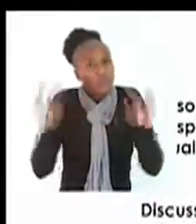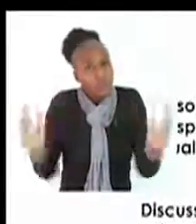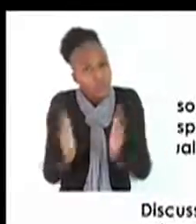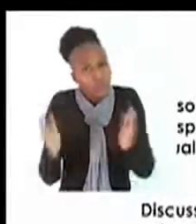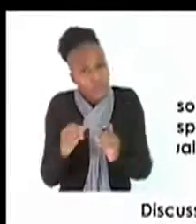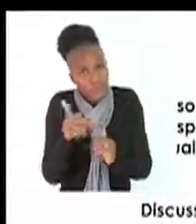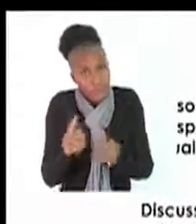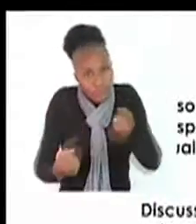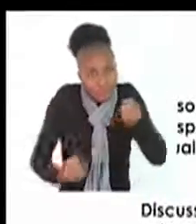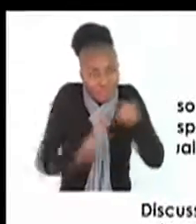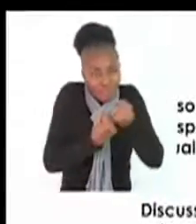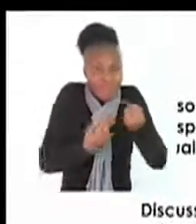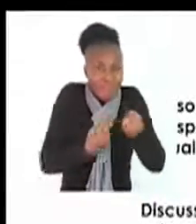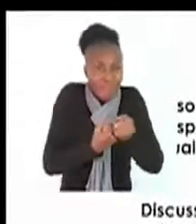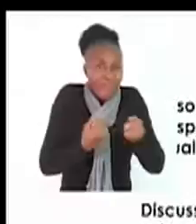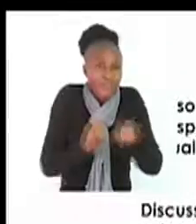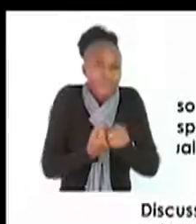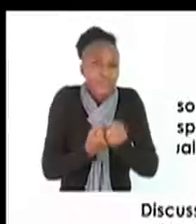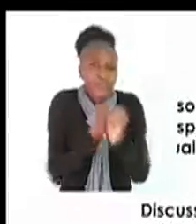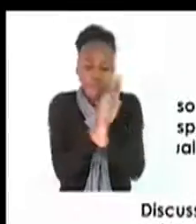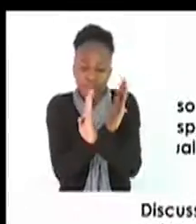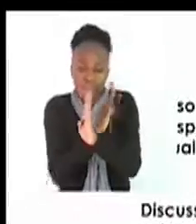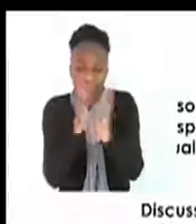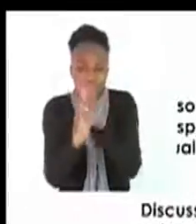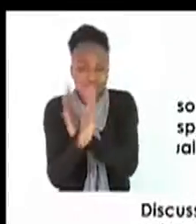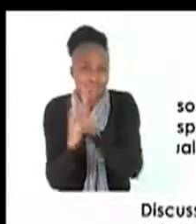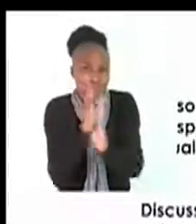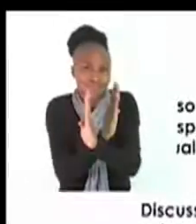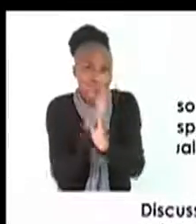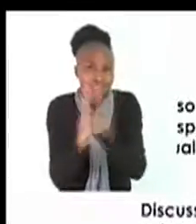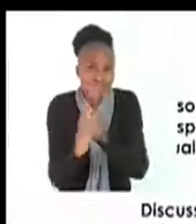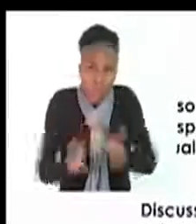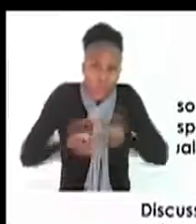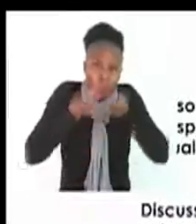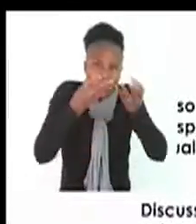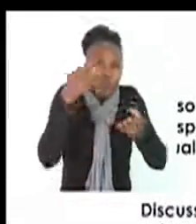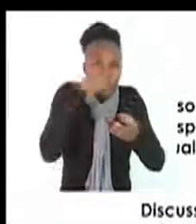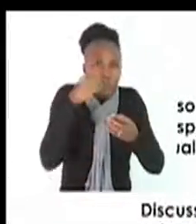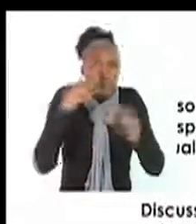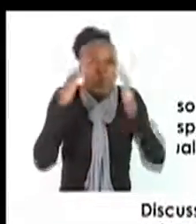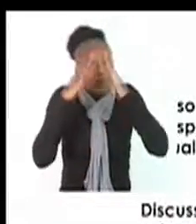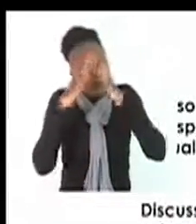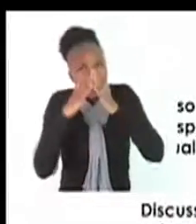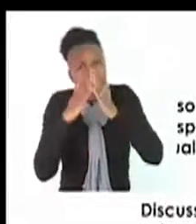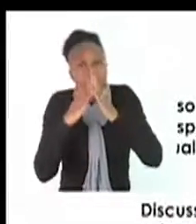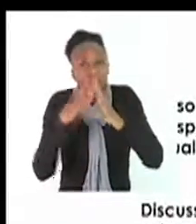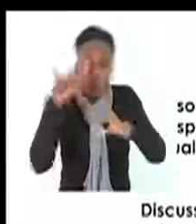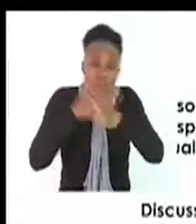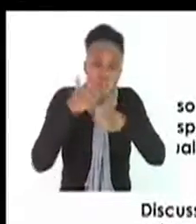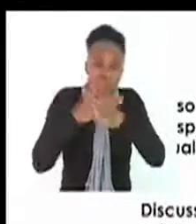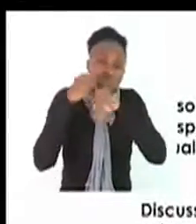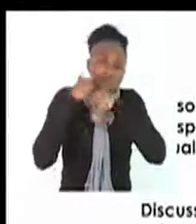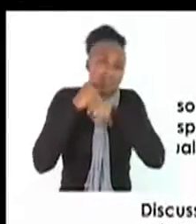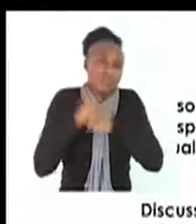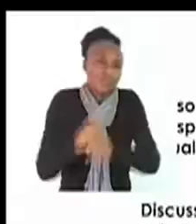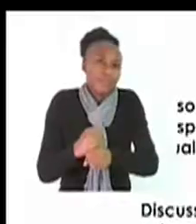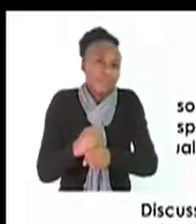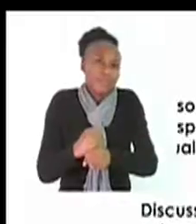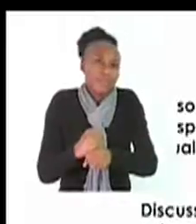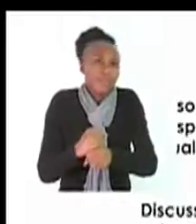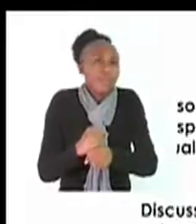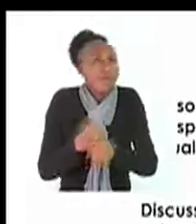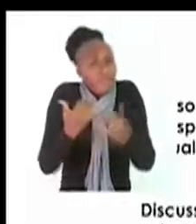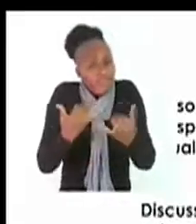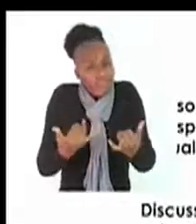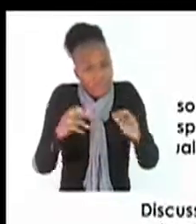supporter, a guider, a provider, and a hard worker. Now, what are the resources